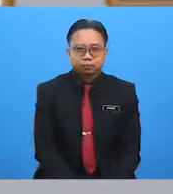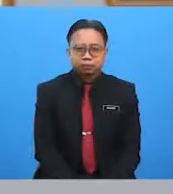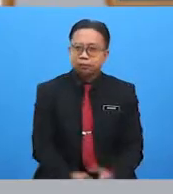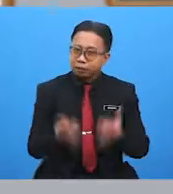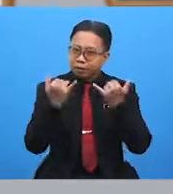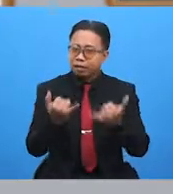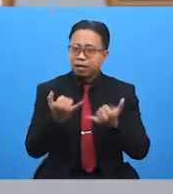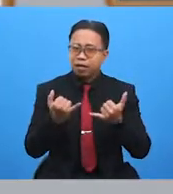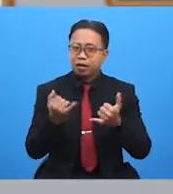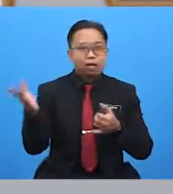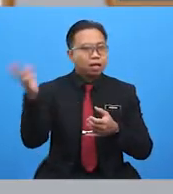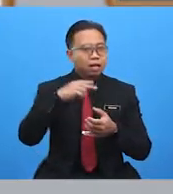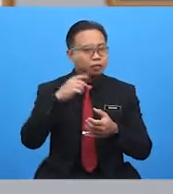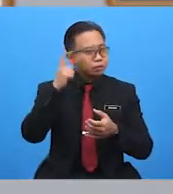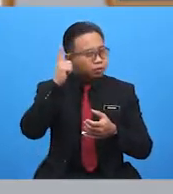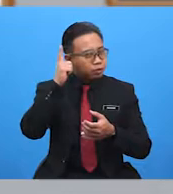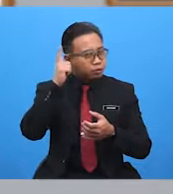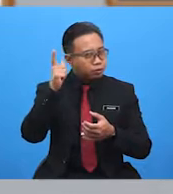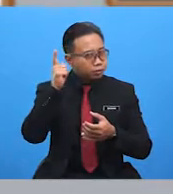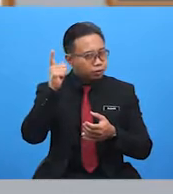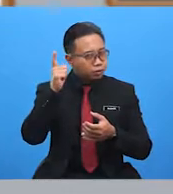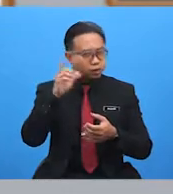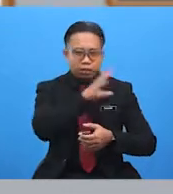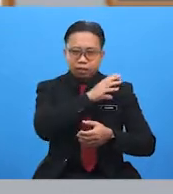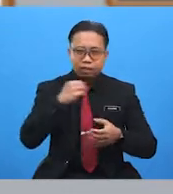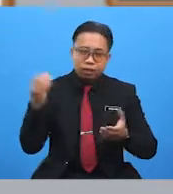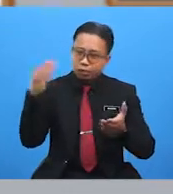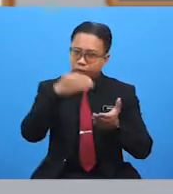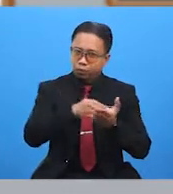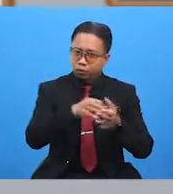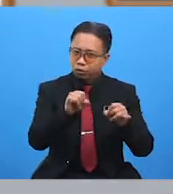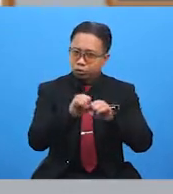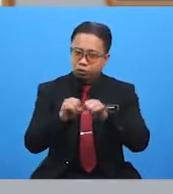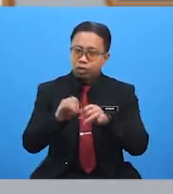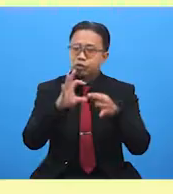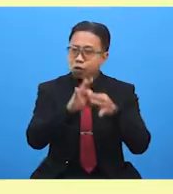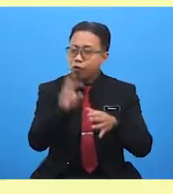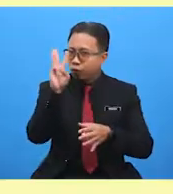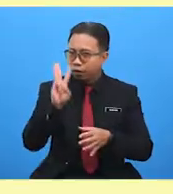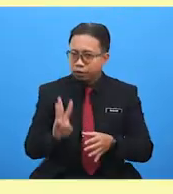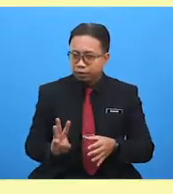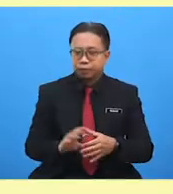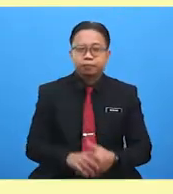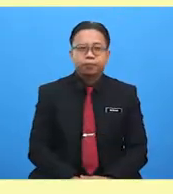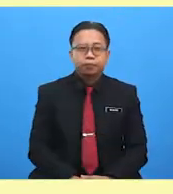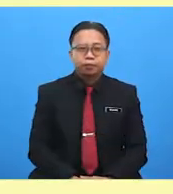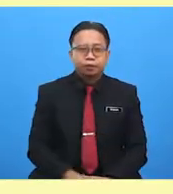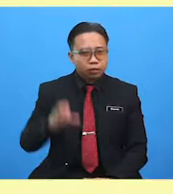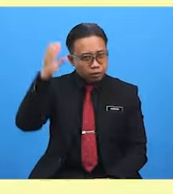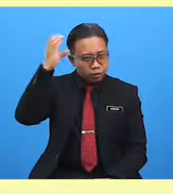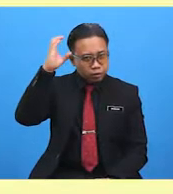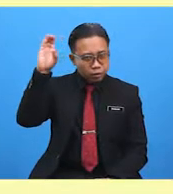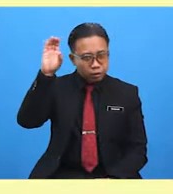Now, let's listen and repeat the different kinds of weather. Sunny.